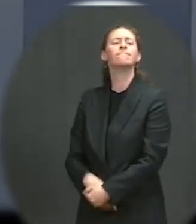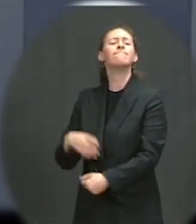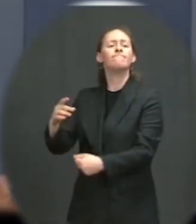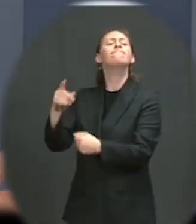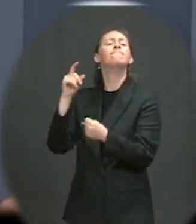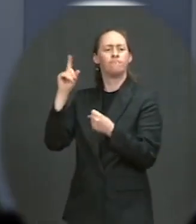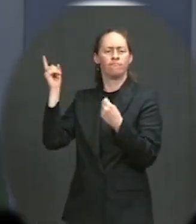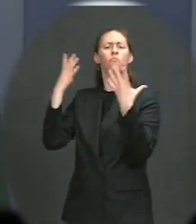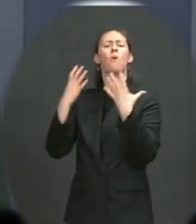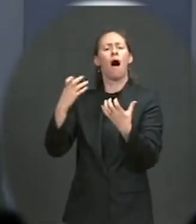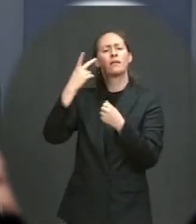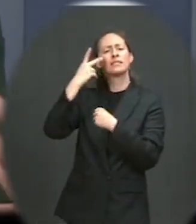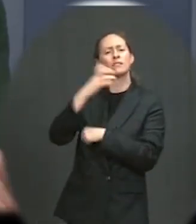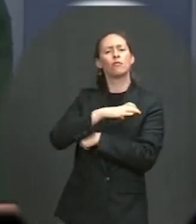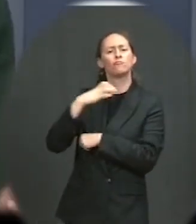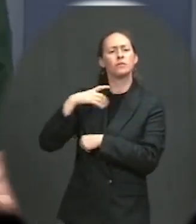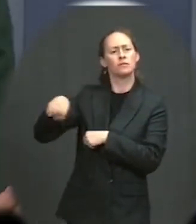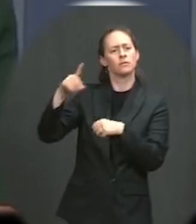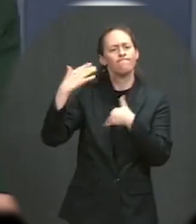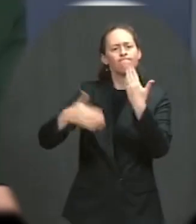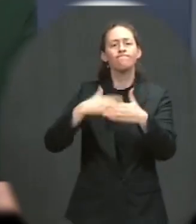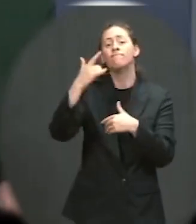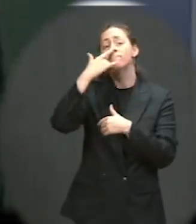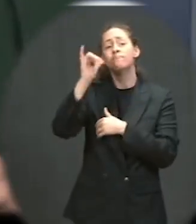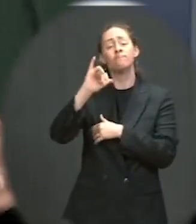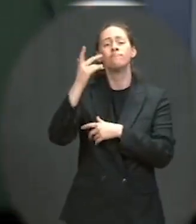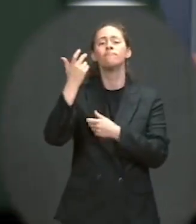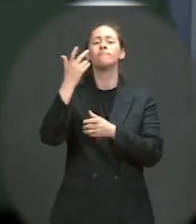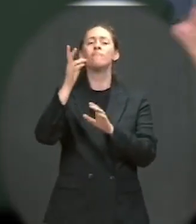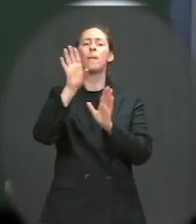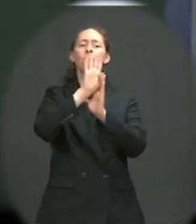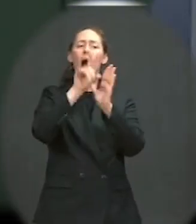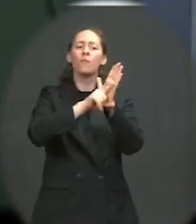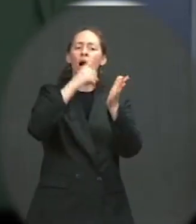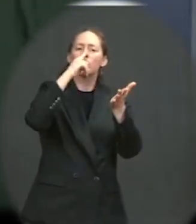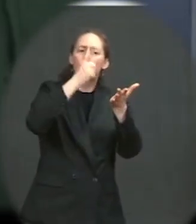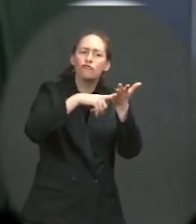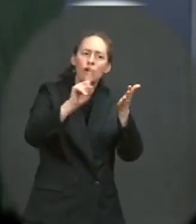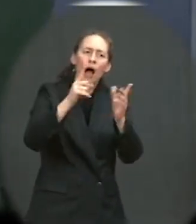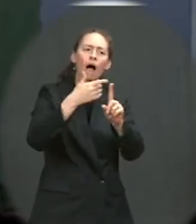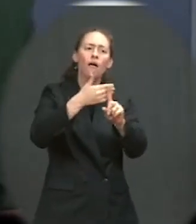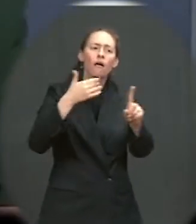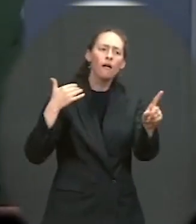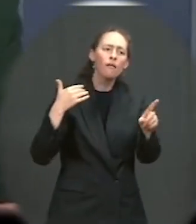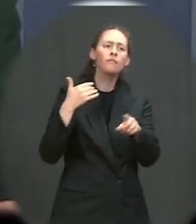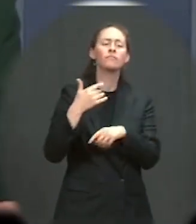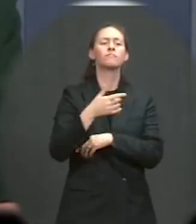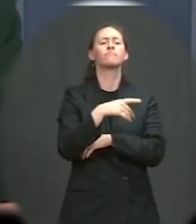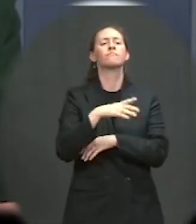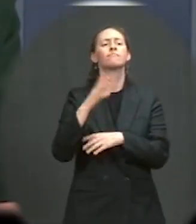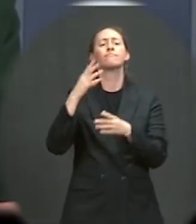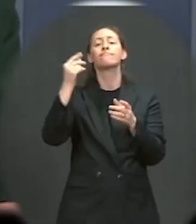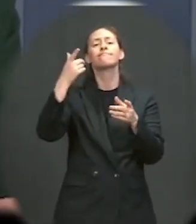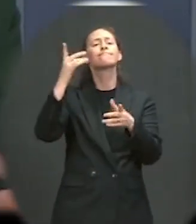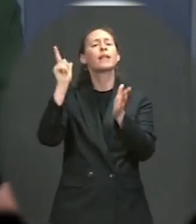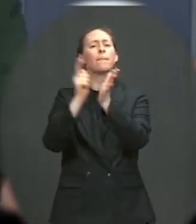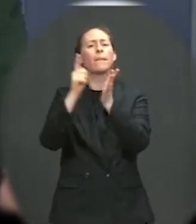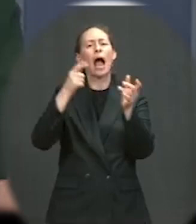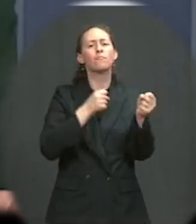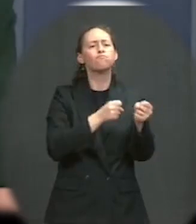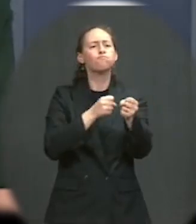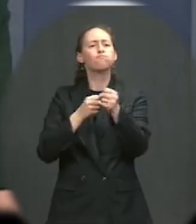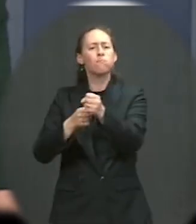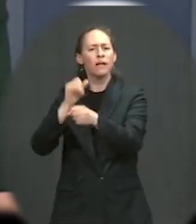checks, on an assault weapons ban, a number of the pieces of legislation that are currently, I shouldn't say working their way through Congress, but are currently